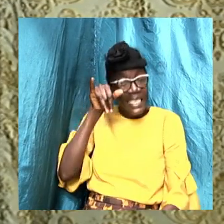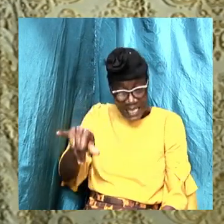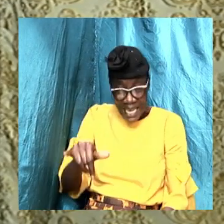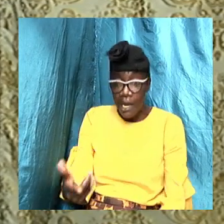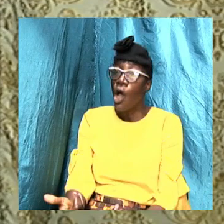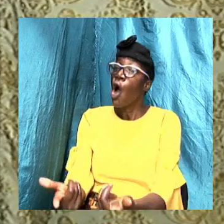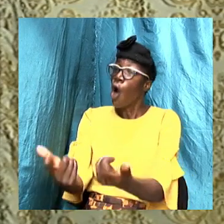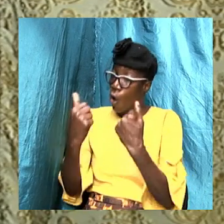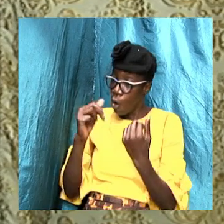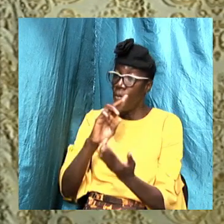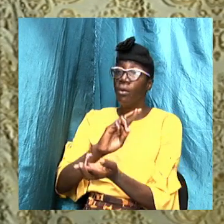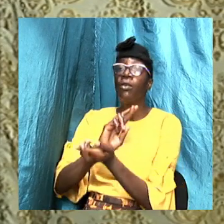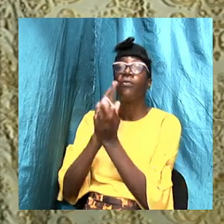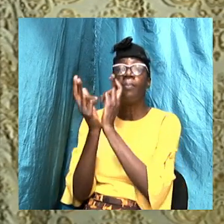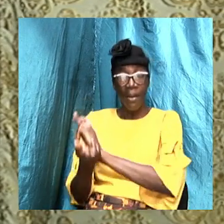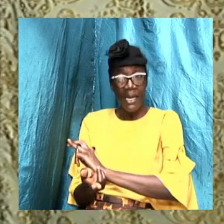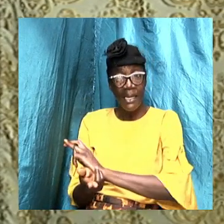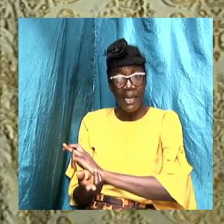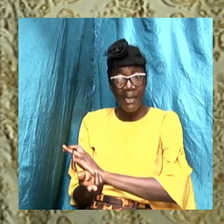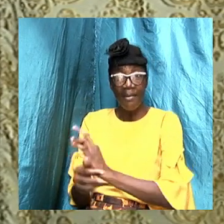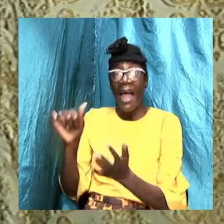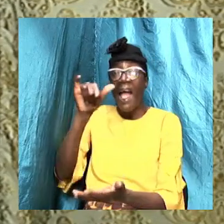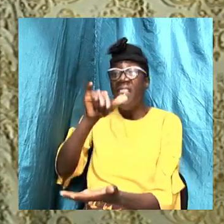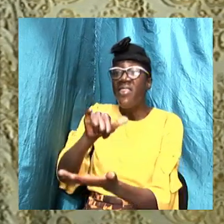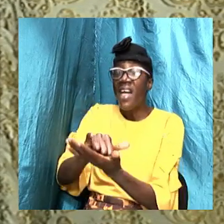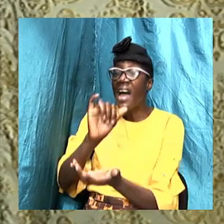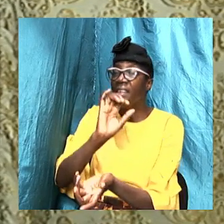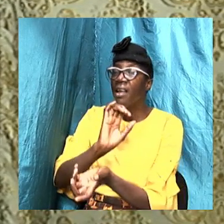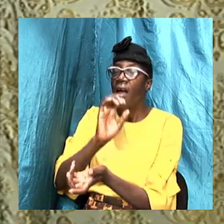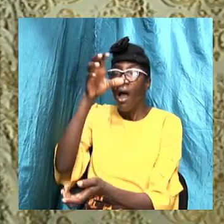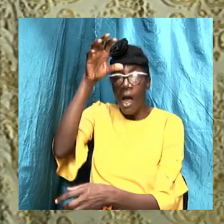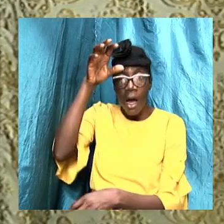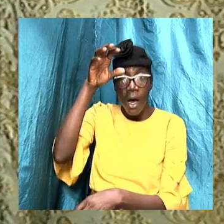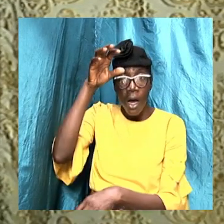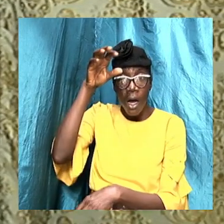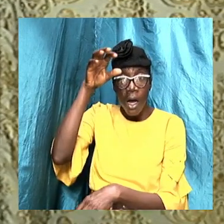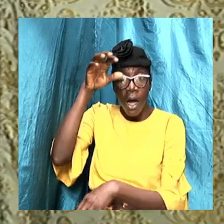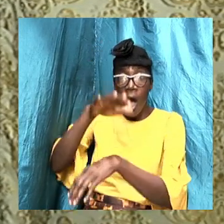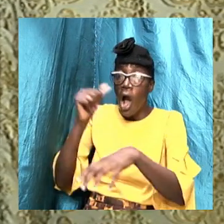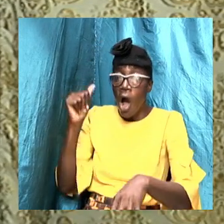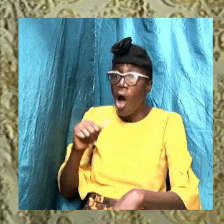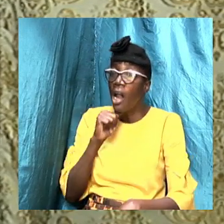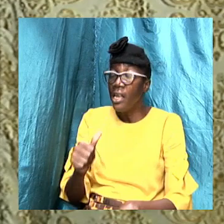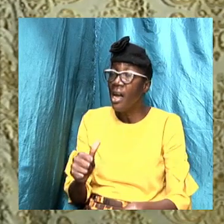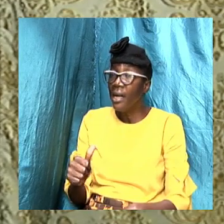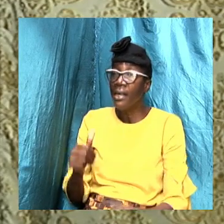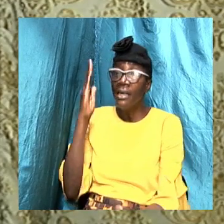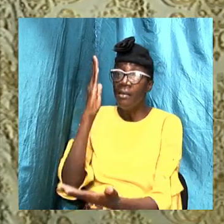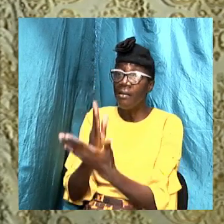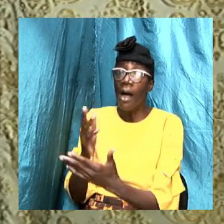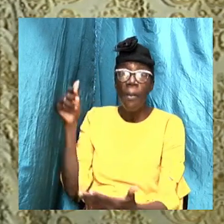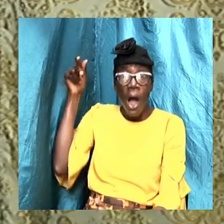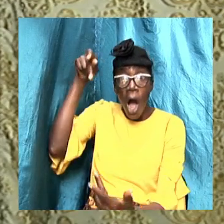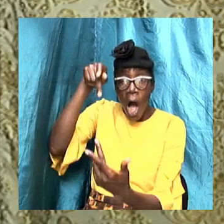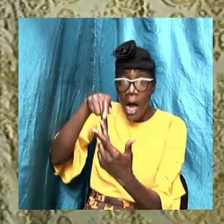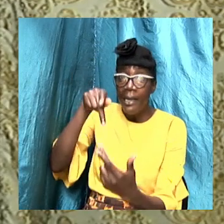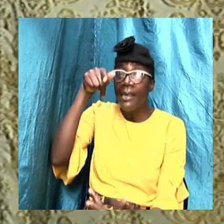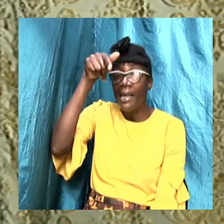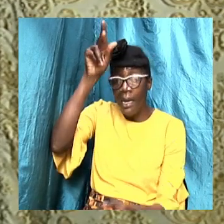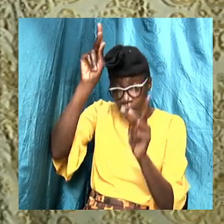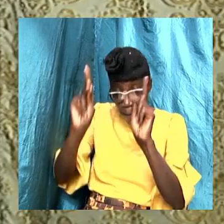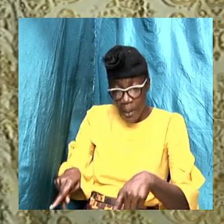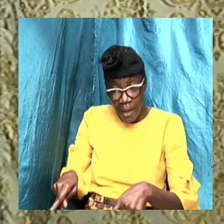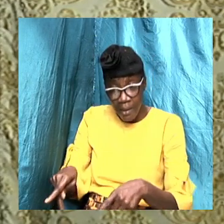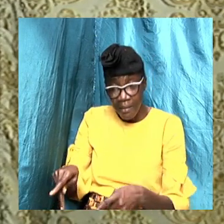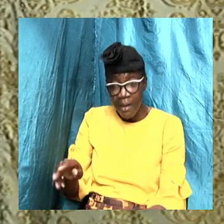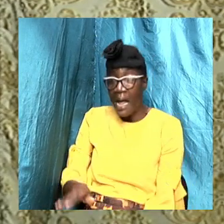repentance. Amen. And that call will not stop until a person dies, or until the